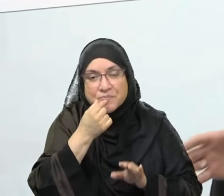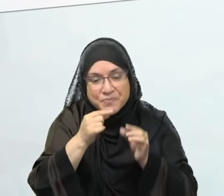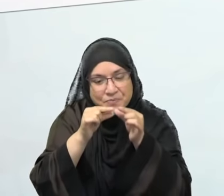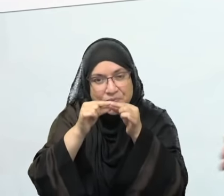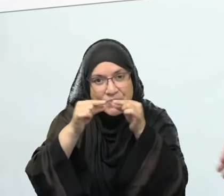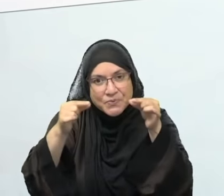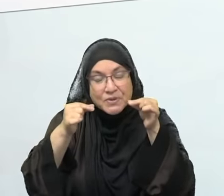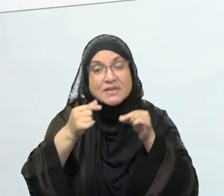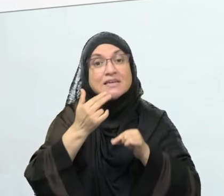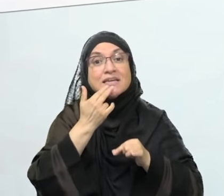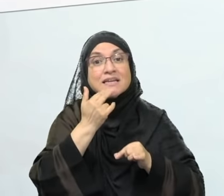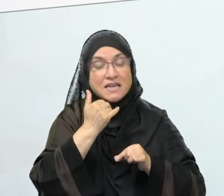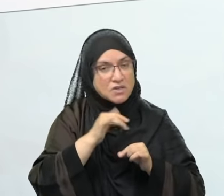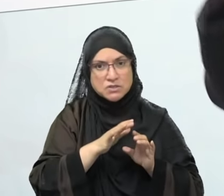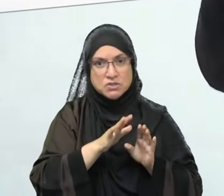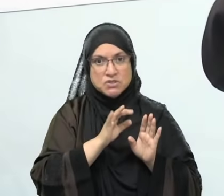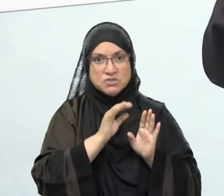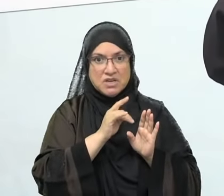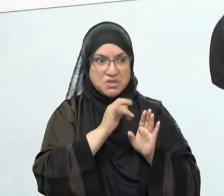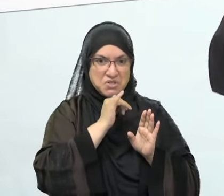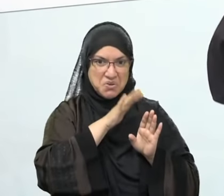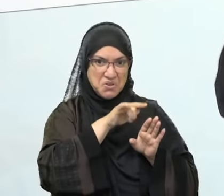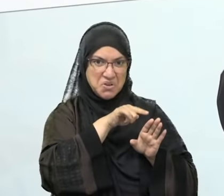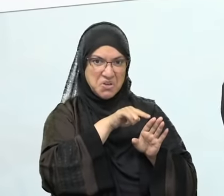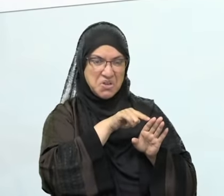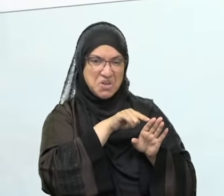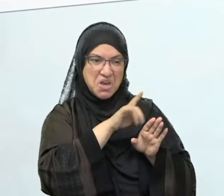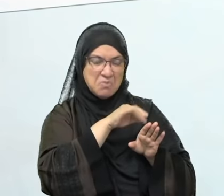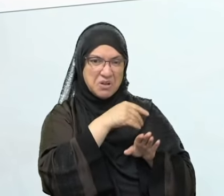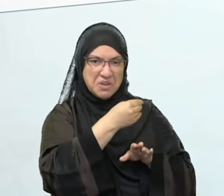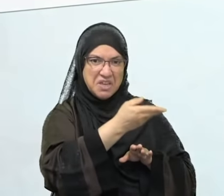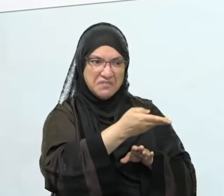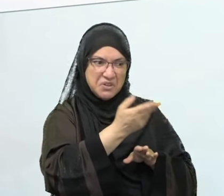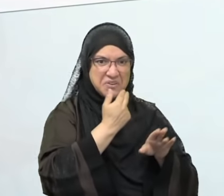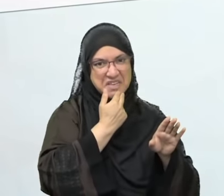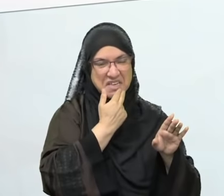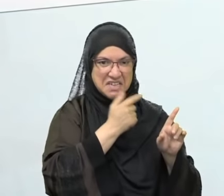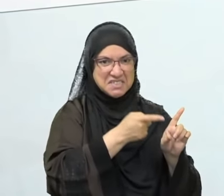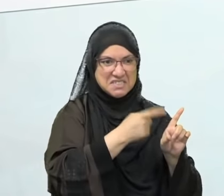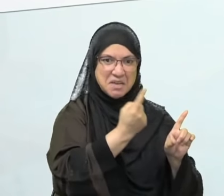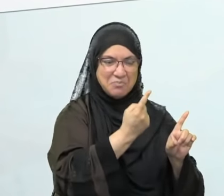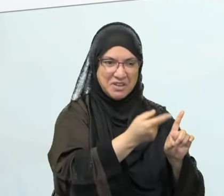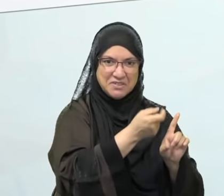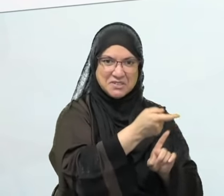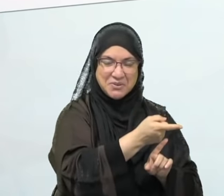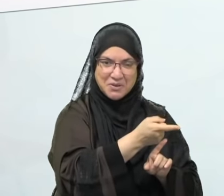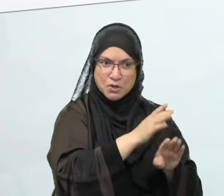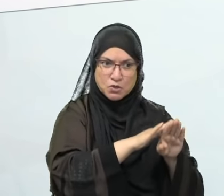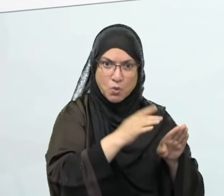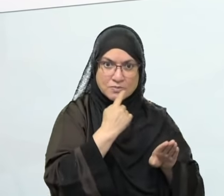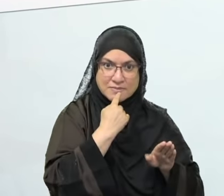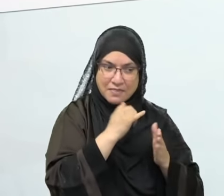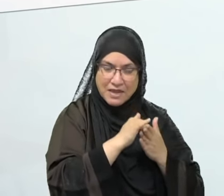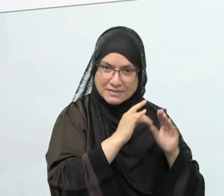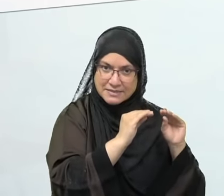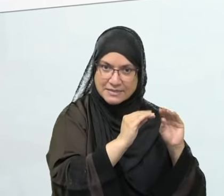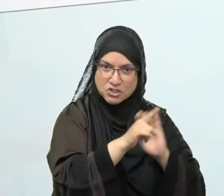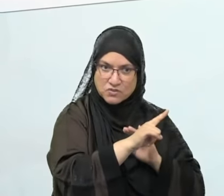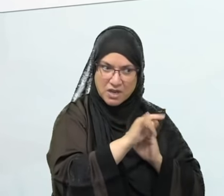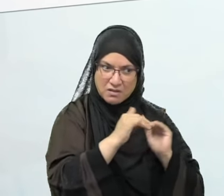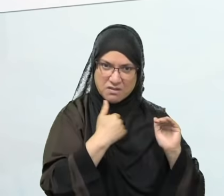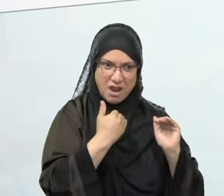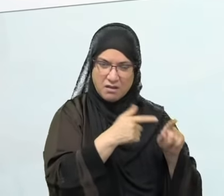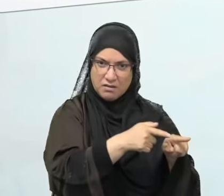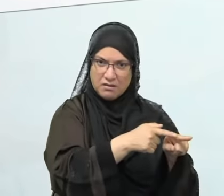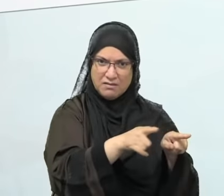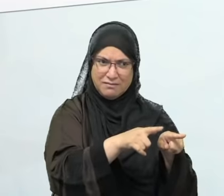Don't teach your children these things from a young age. That messaging is there. Don't teach them that double standard. No. So the Prophet sallallahu alayhi wa sallam is saying, even